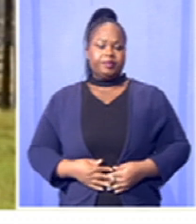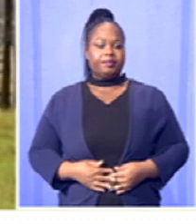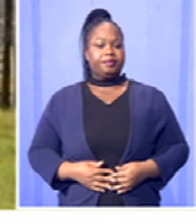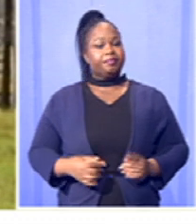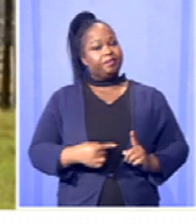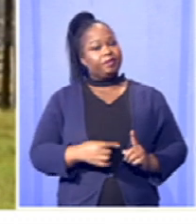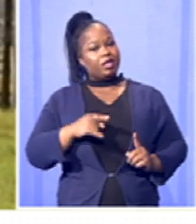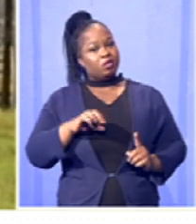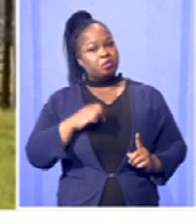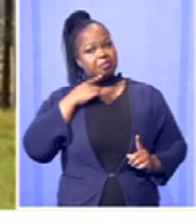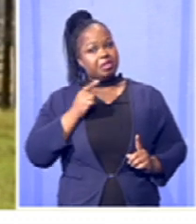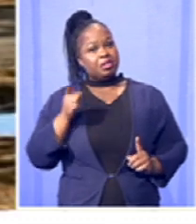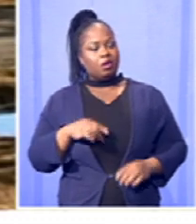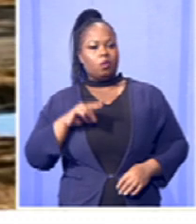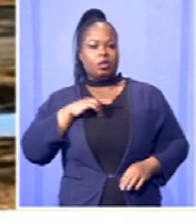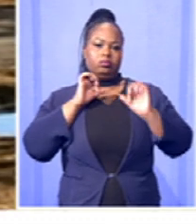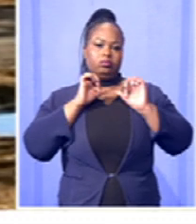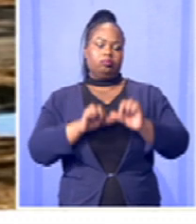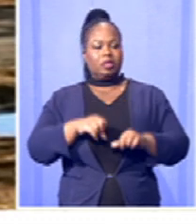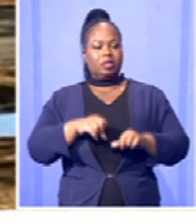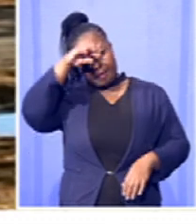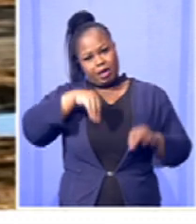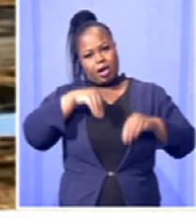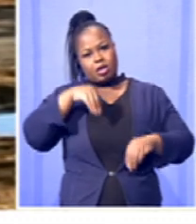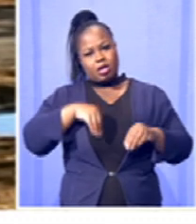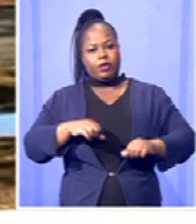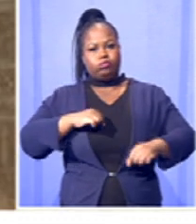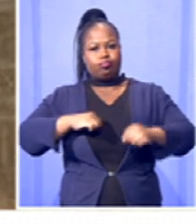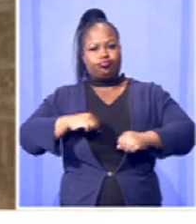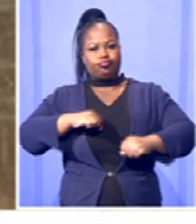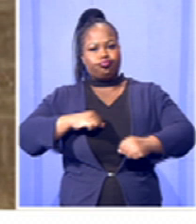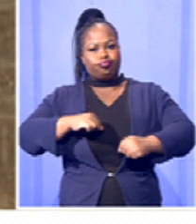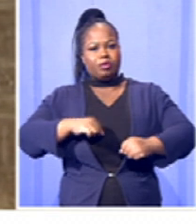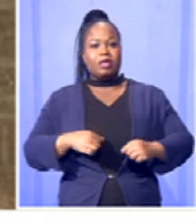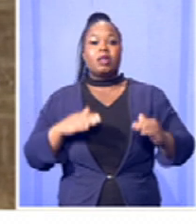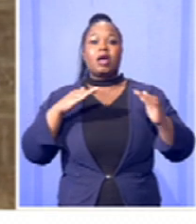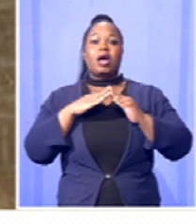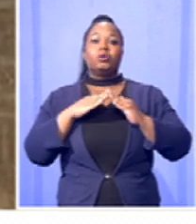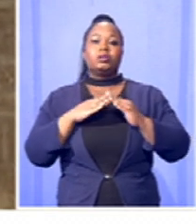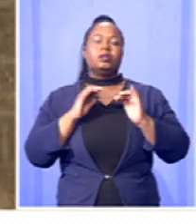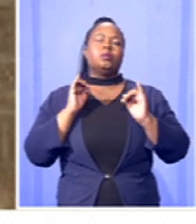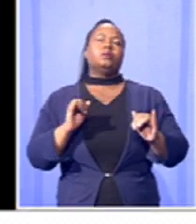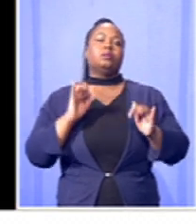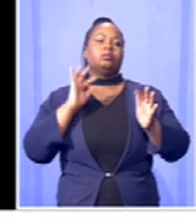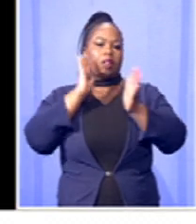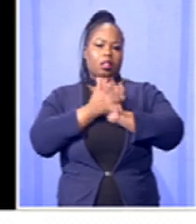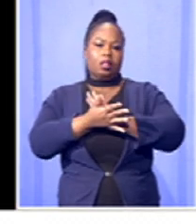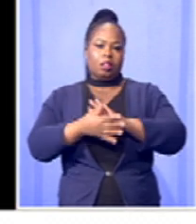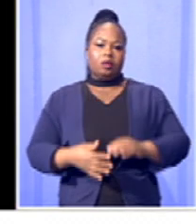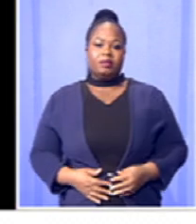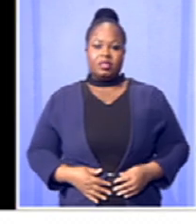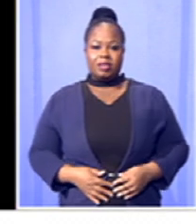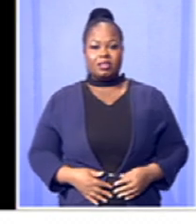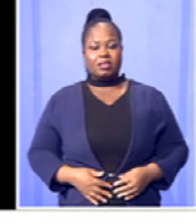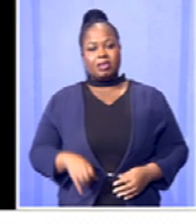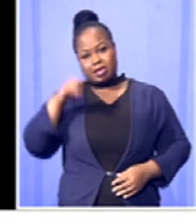says as a result of ongoing mining and underground vibrations, houses have been badly damaged. The mining